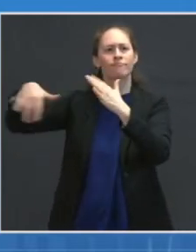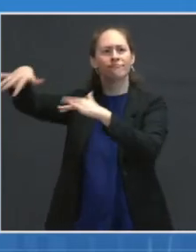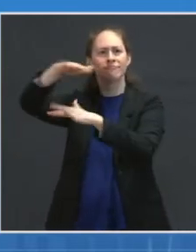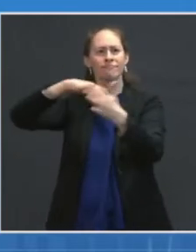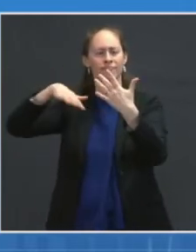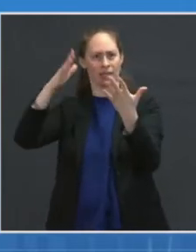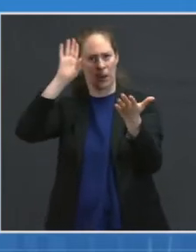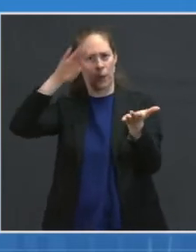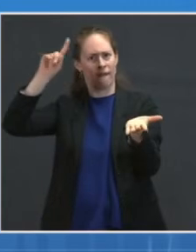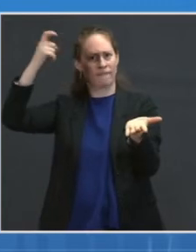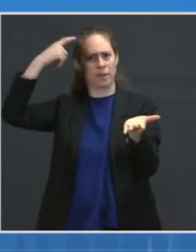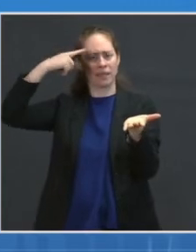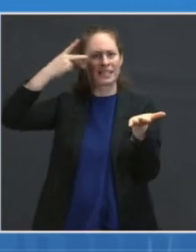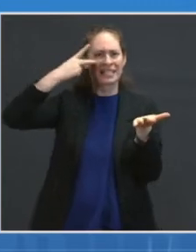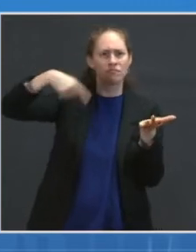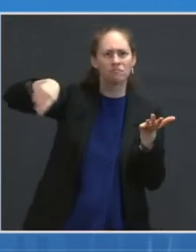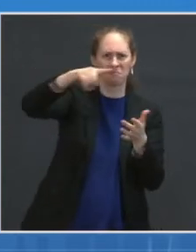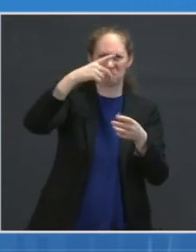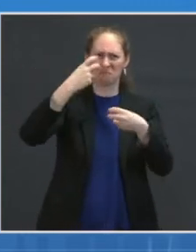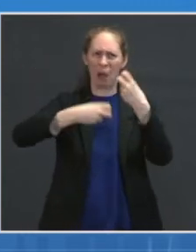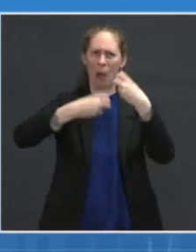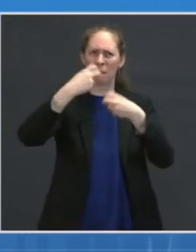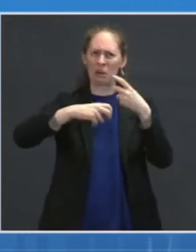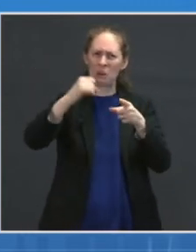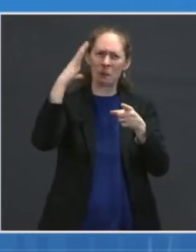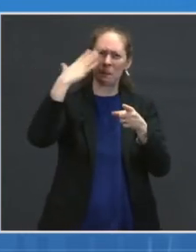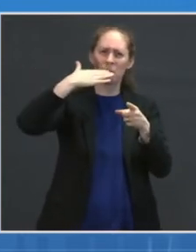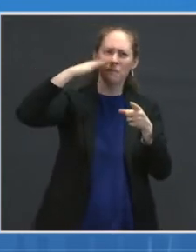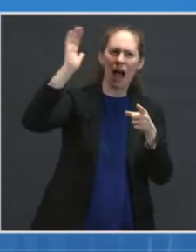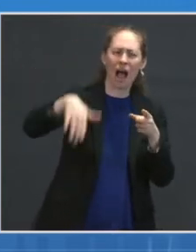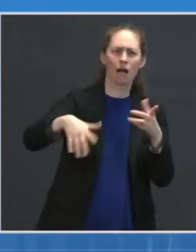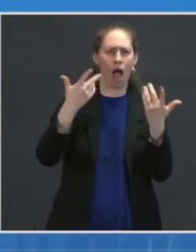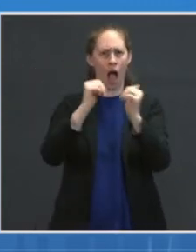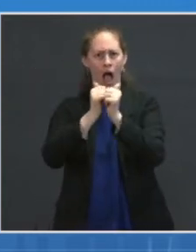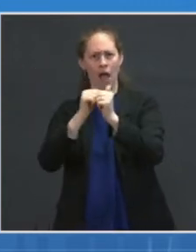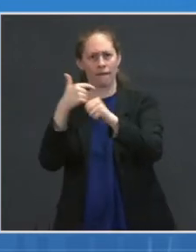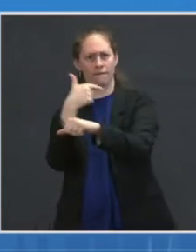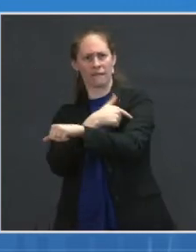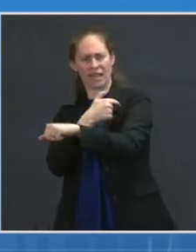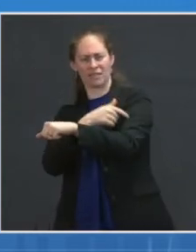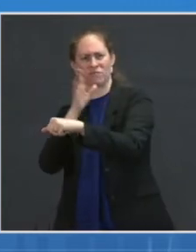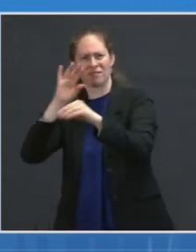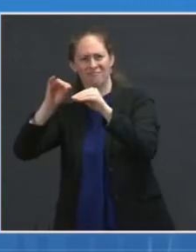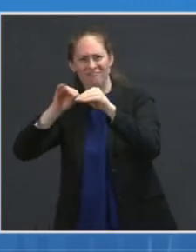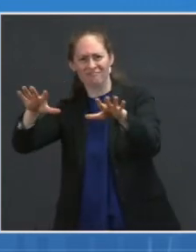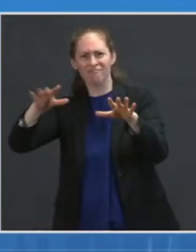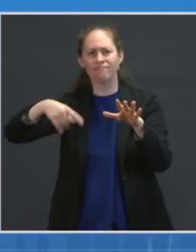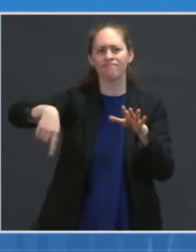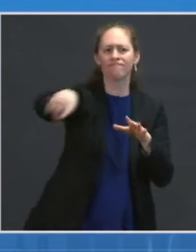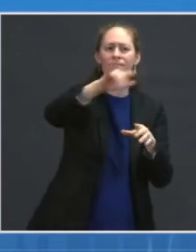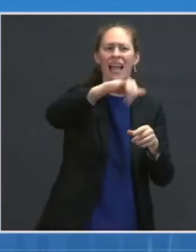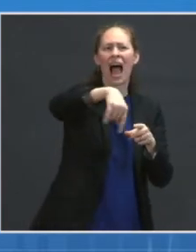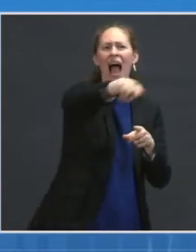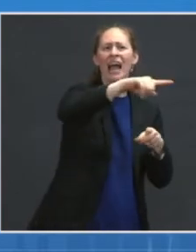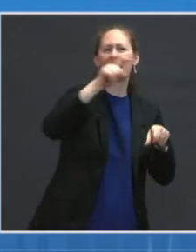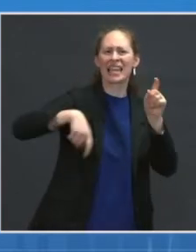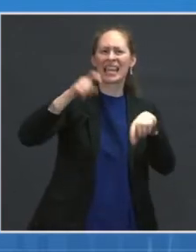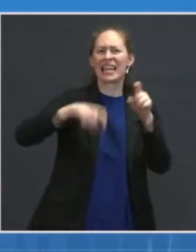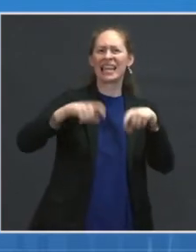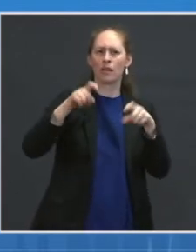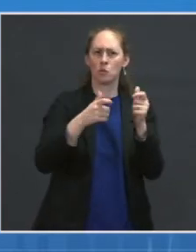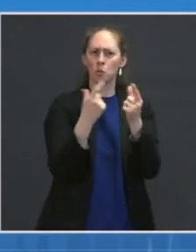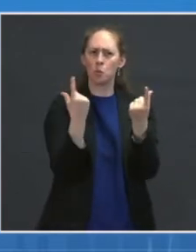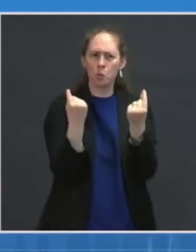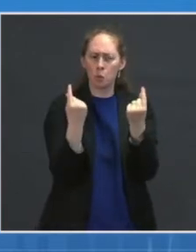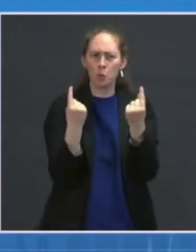an increasing problem when looking at vaccine distribution? And the second question I have is on life expectancy. I'm wondering how lasting this